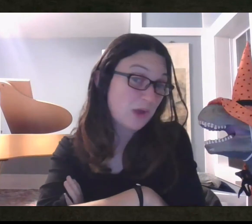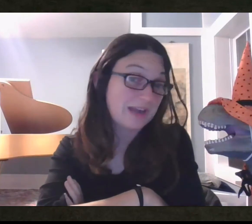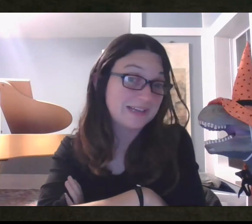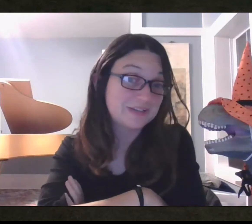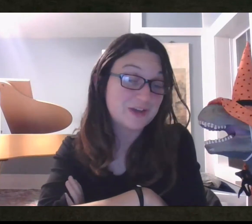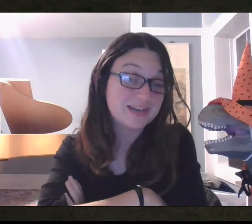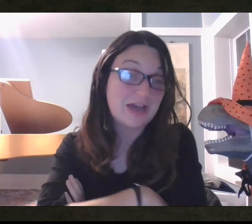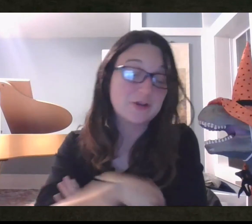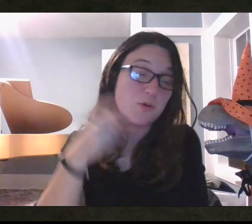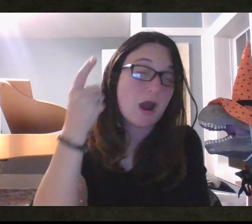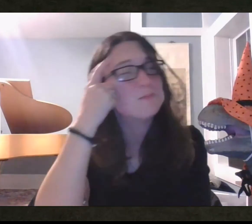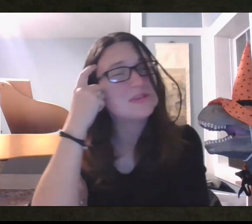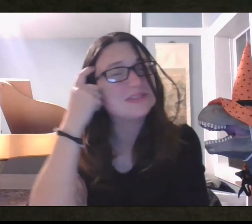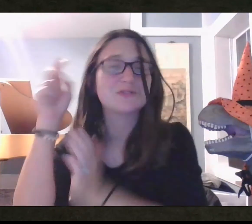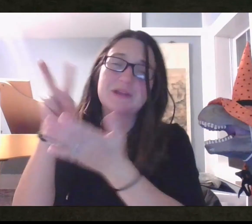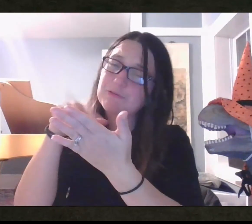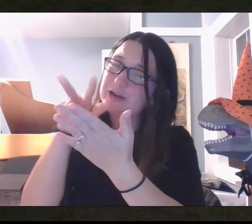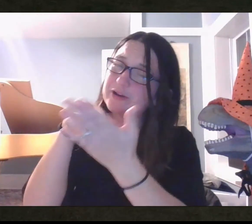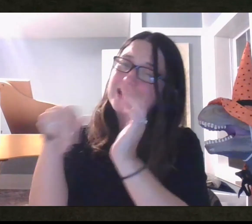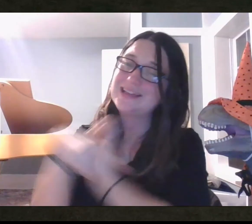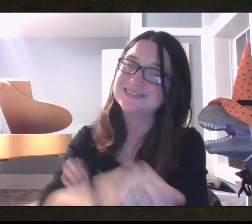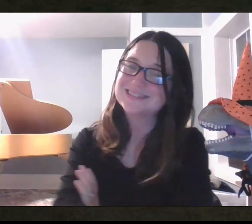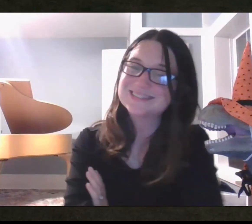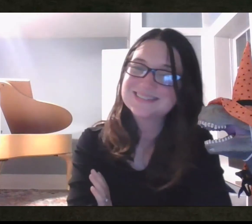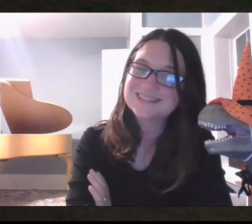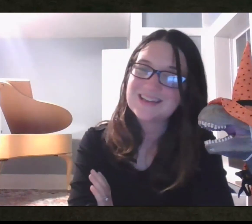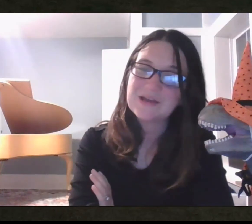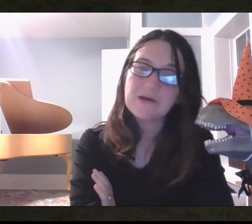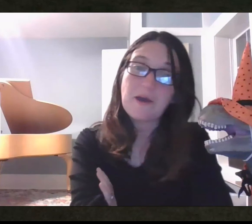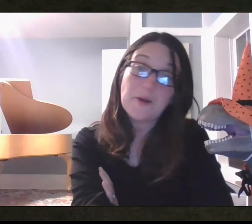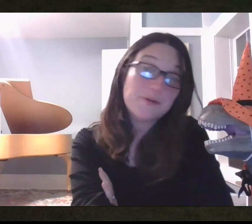Are you ready to find out who our mystery reader is?